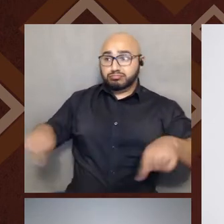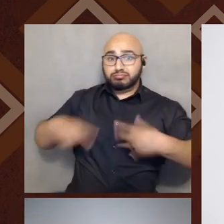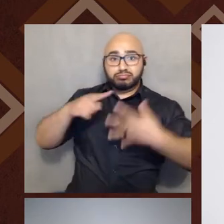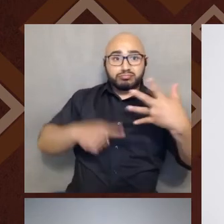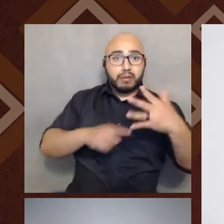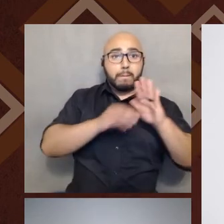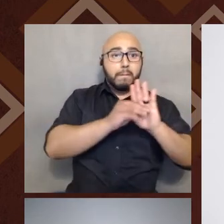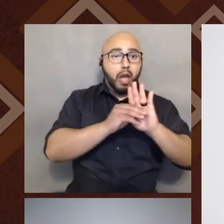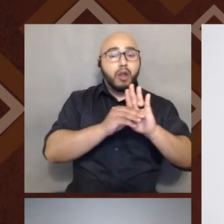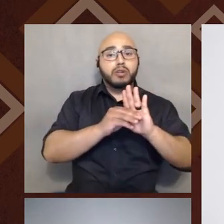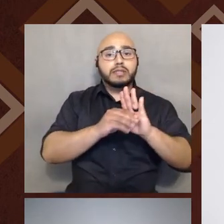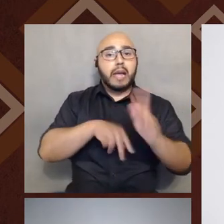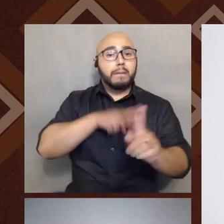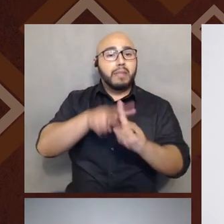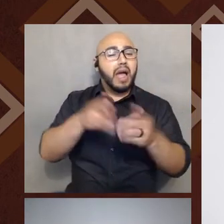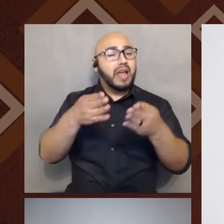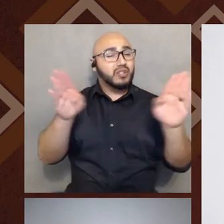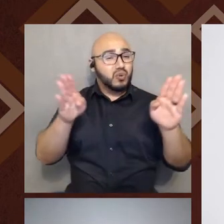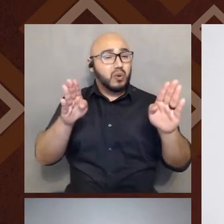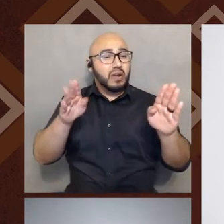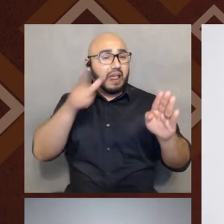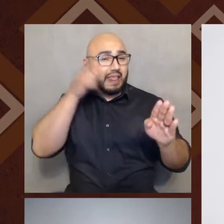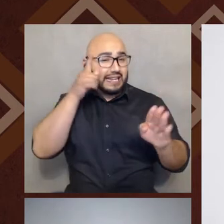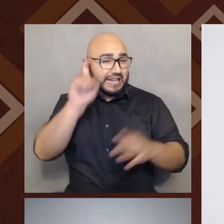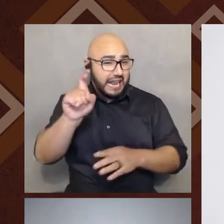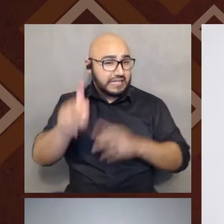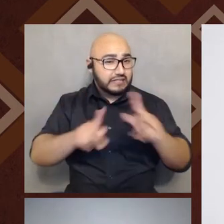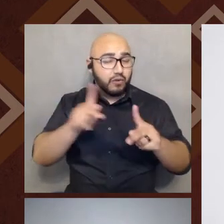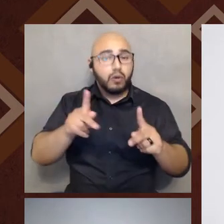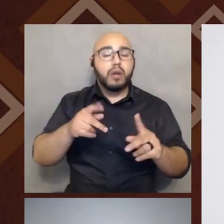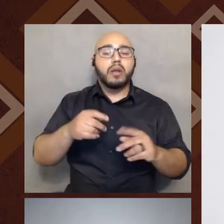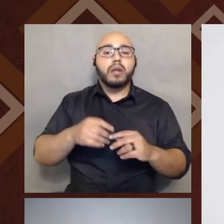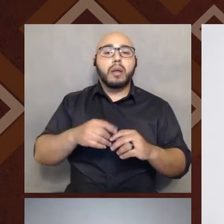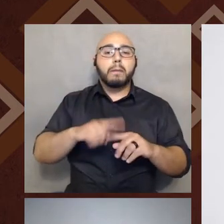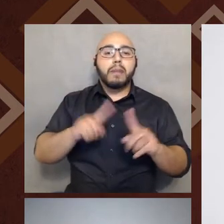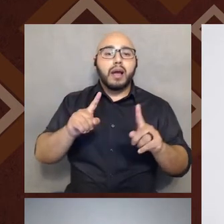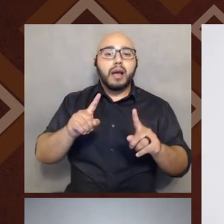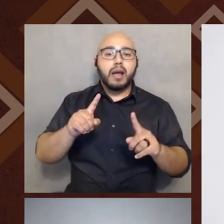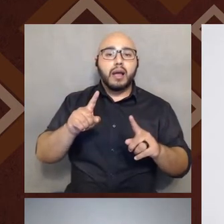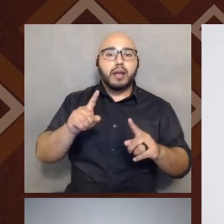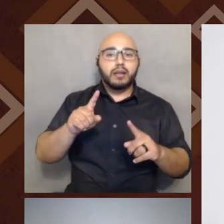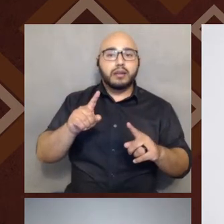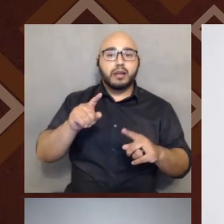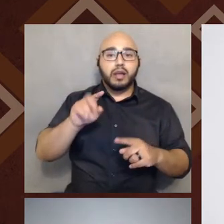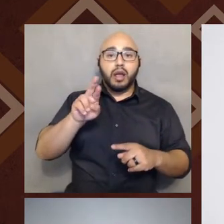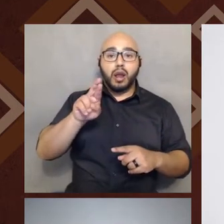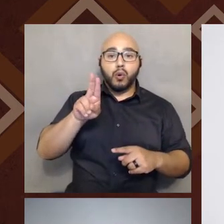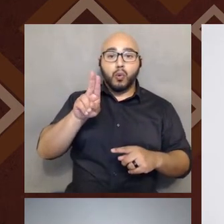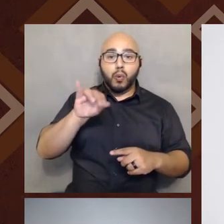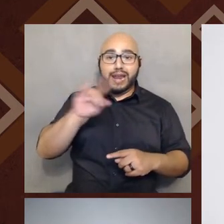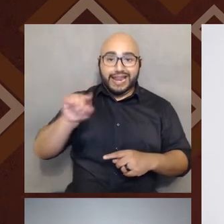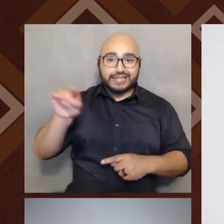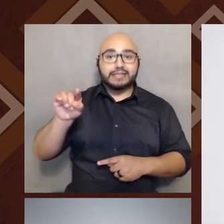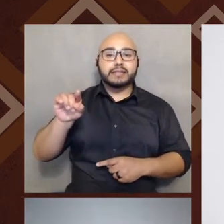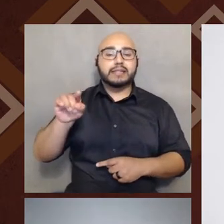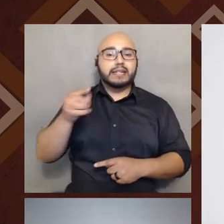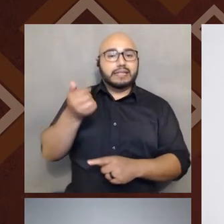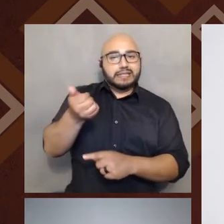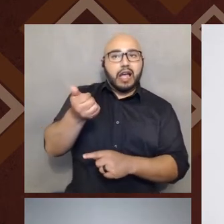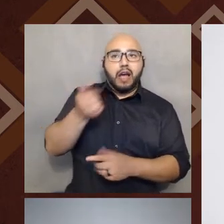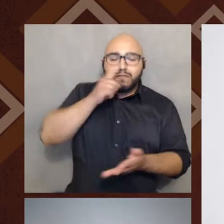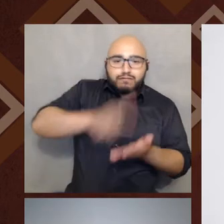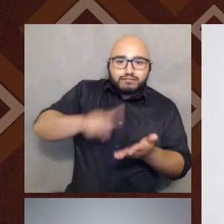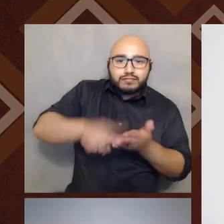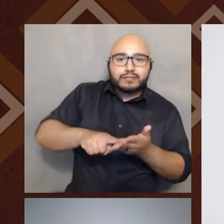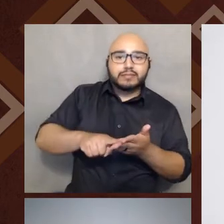broadly to Latinx folks, but, um, this one, Ruiz's was looking particularly at Mexican-American youth. Um,